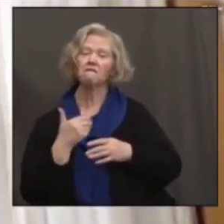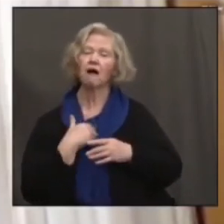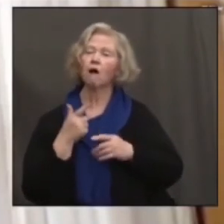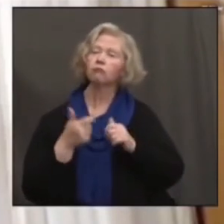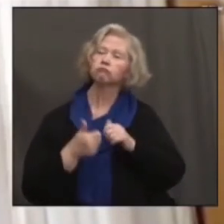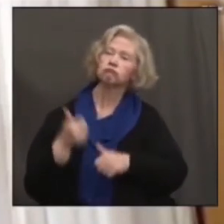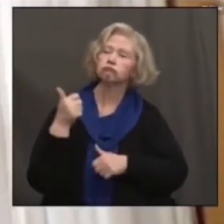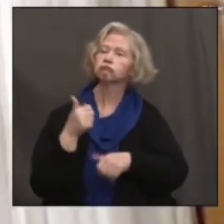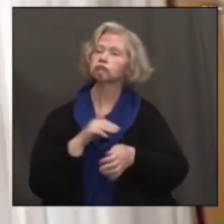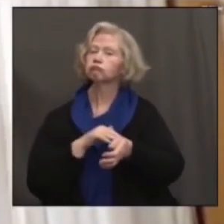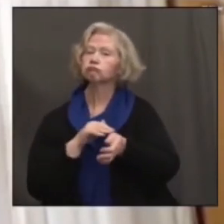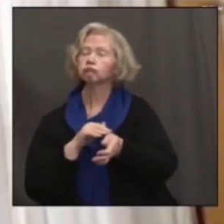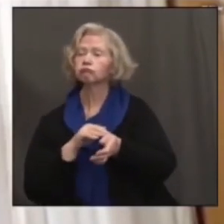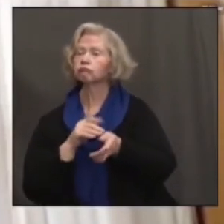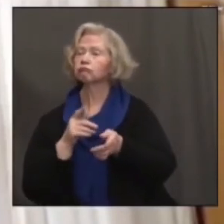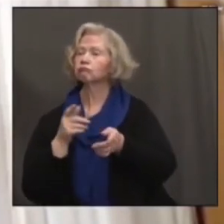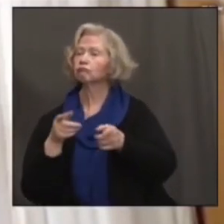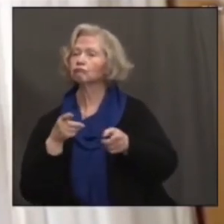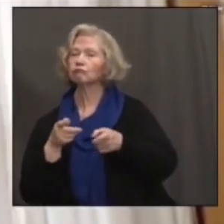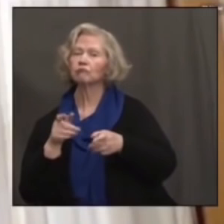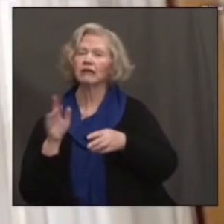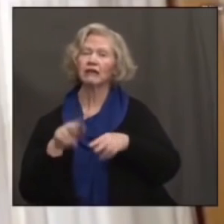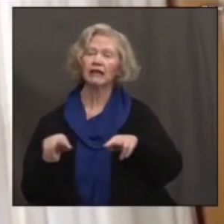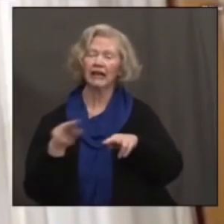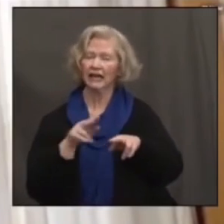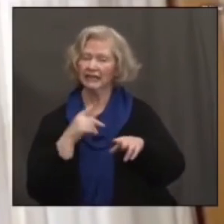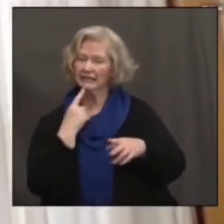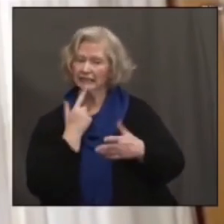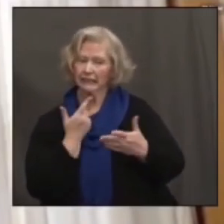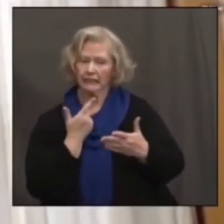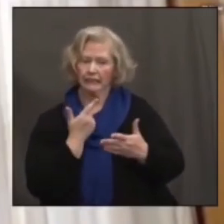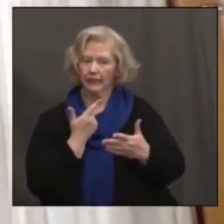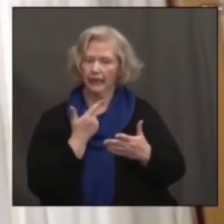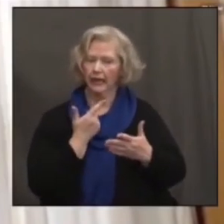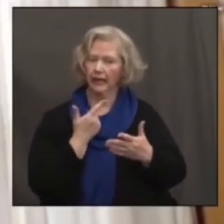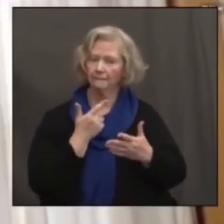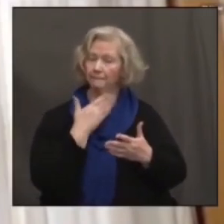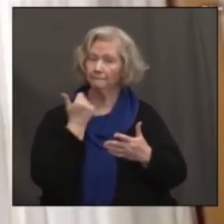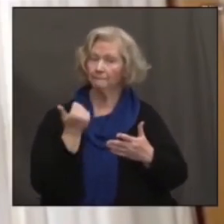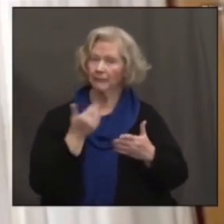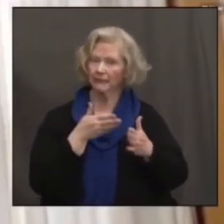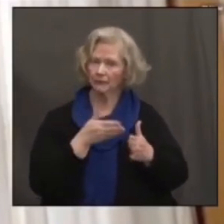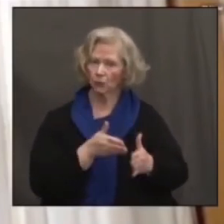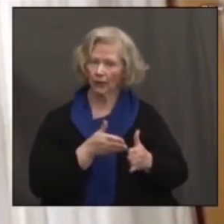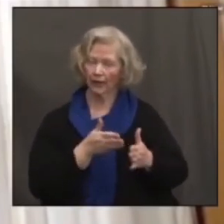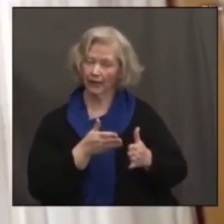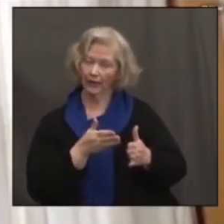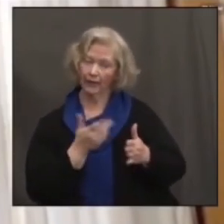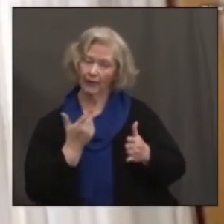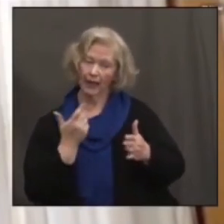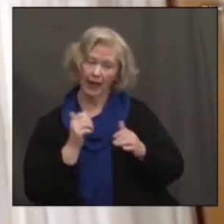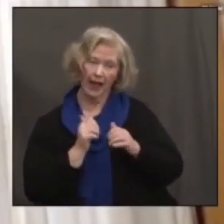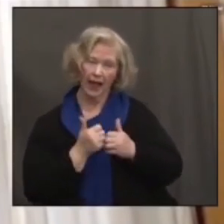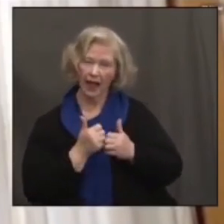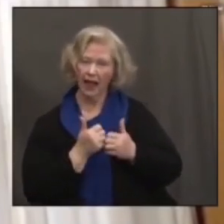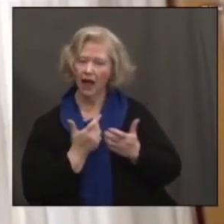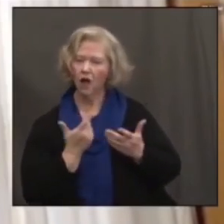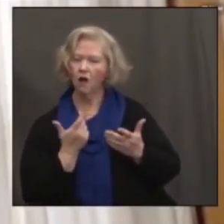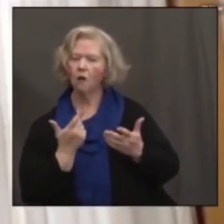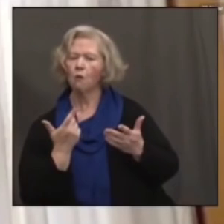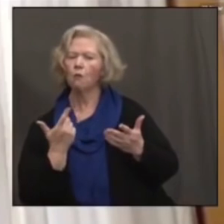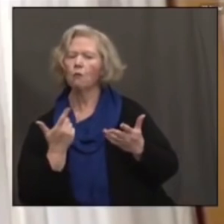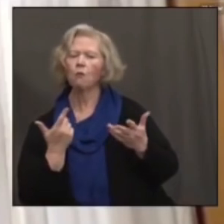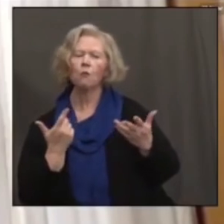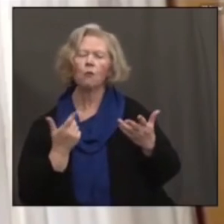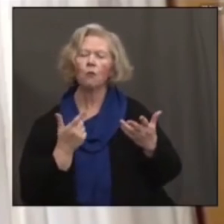of our hospitals and community health centers have been talking about, you what would be the appropriate, relatively limited list of conditions that